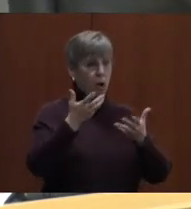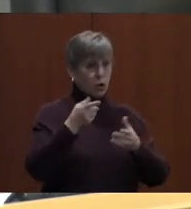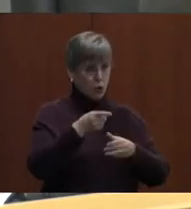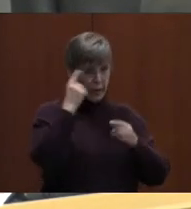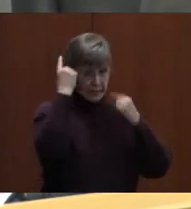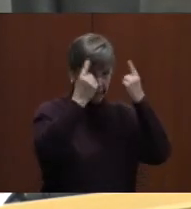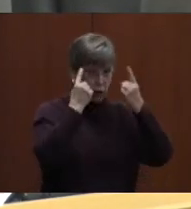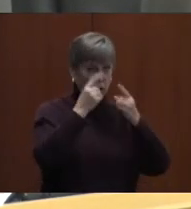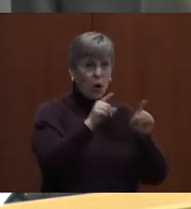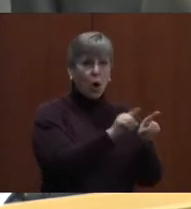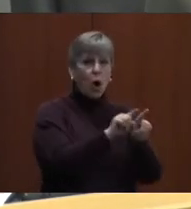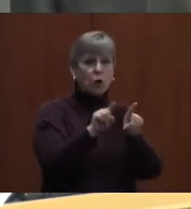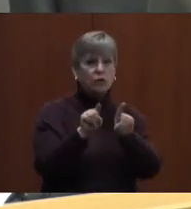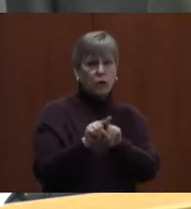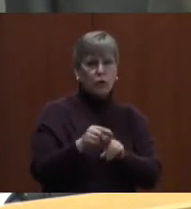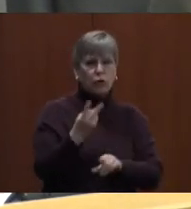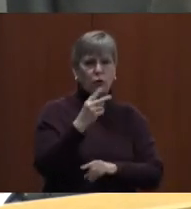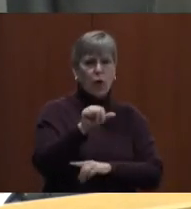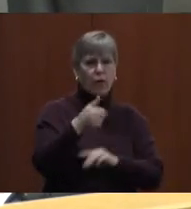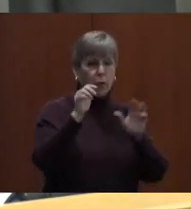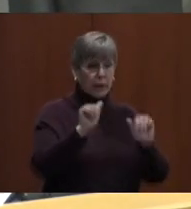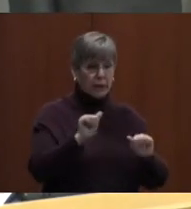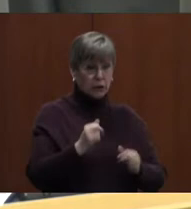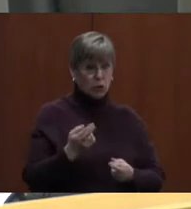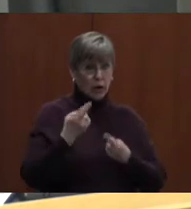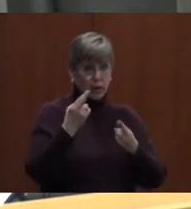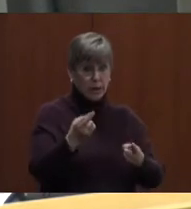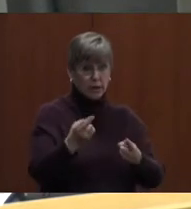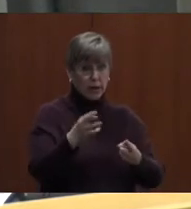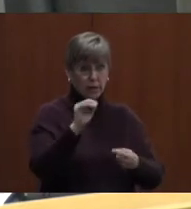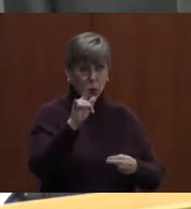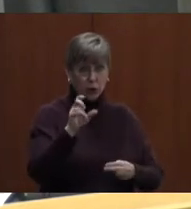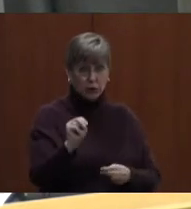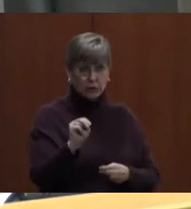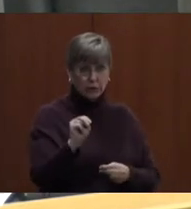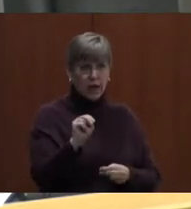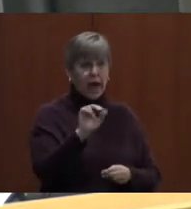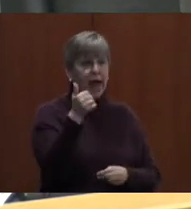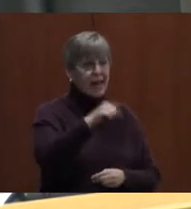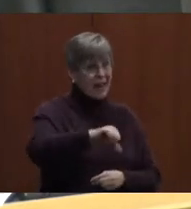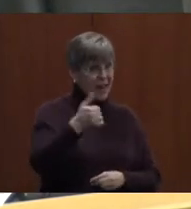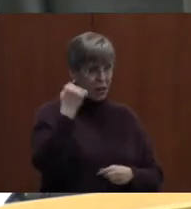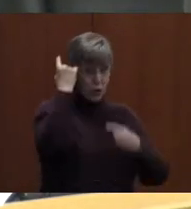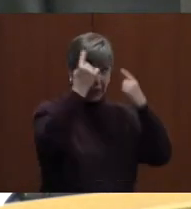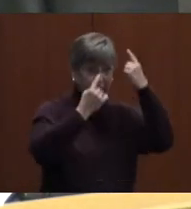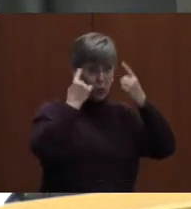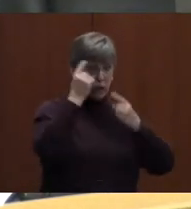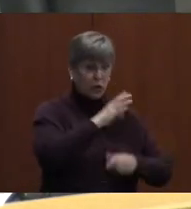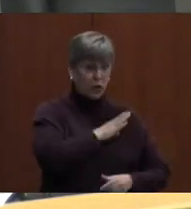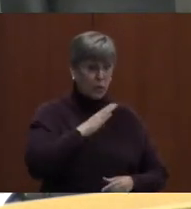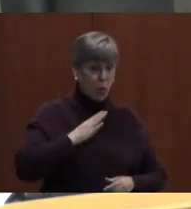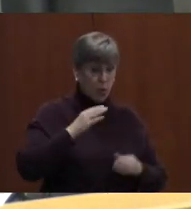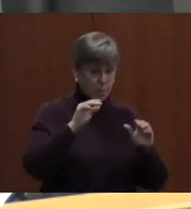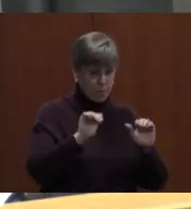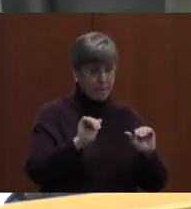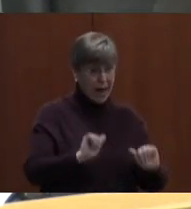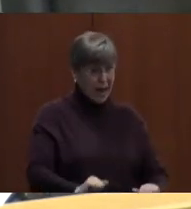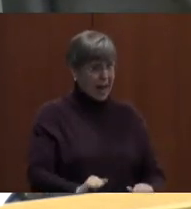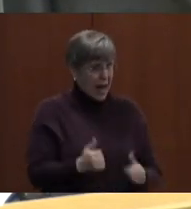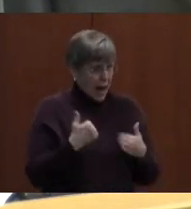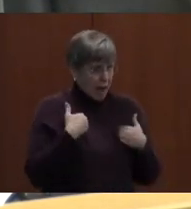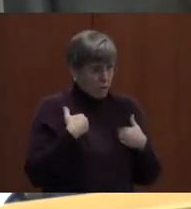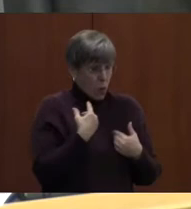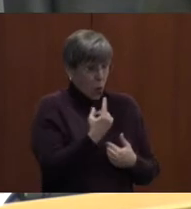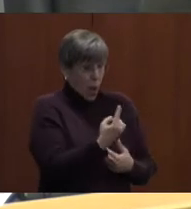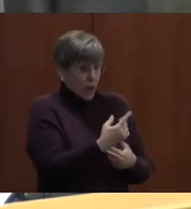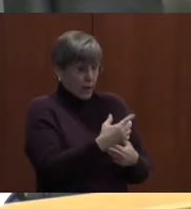Staff also has two other potential recommended motions as well as any other considerations the Board might have. One of those